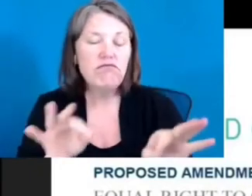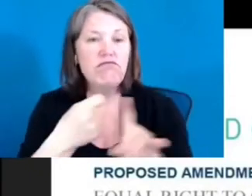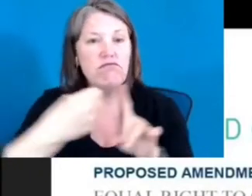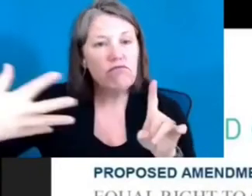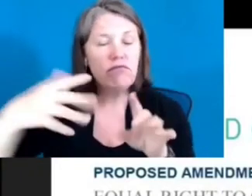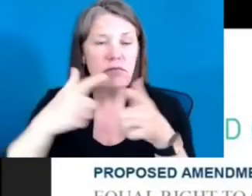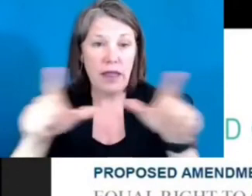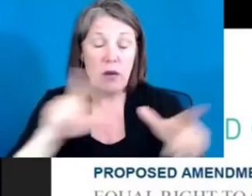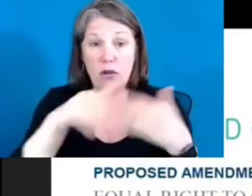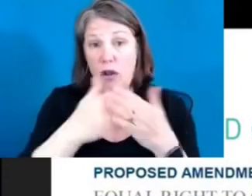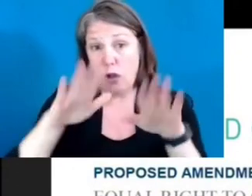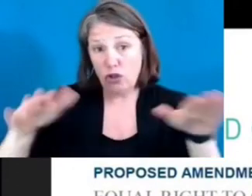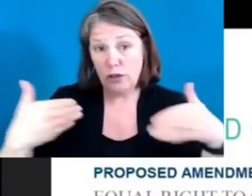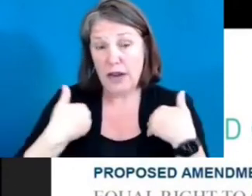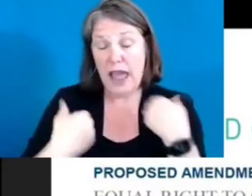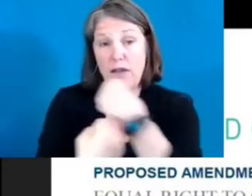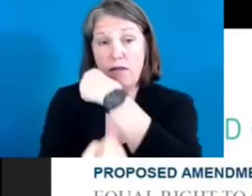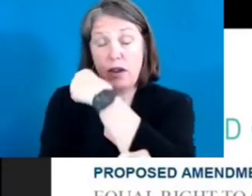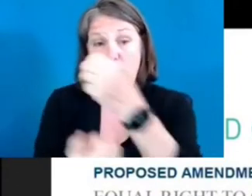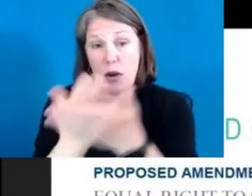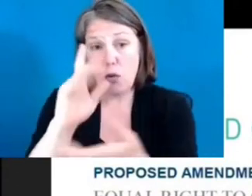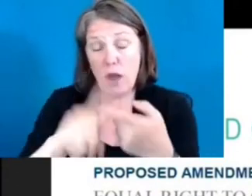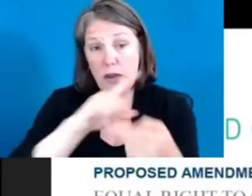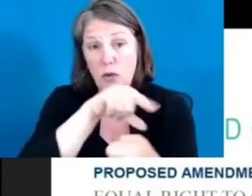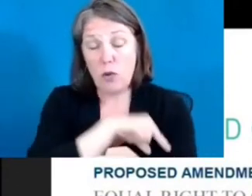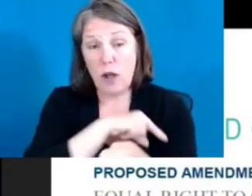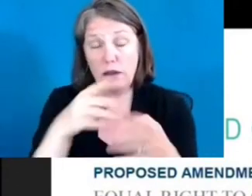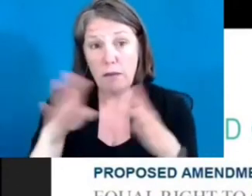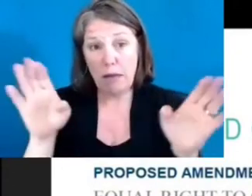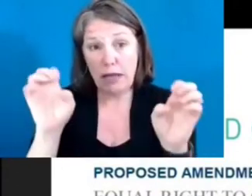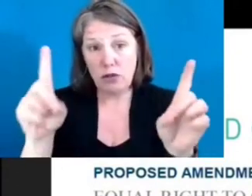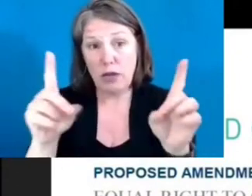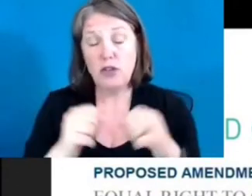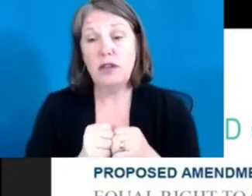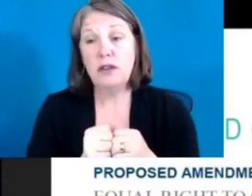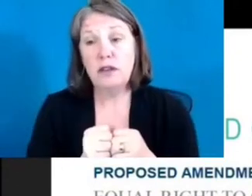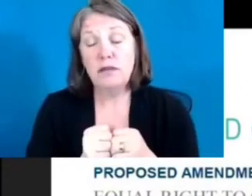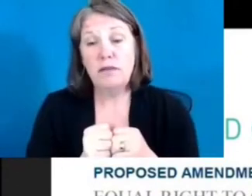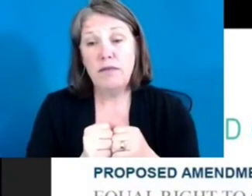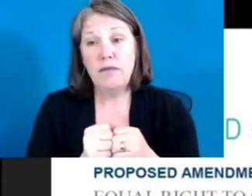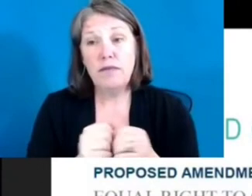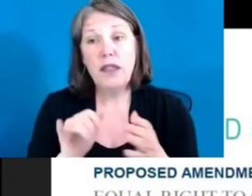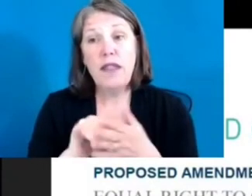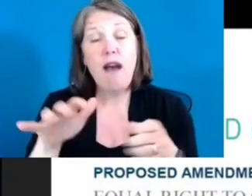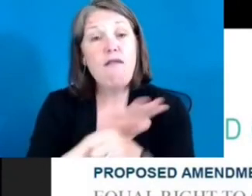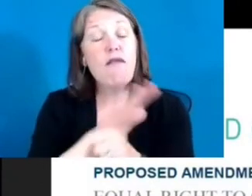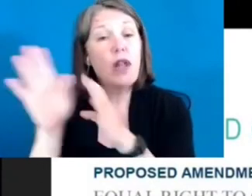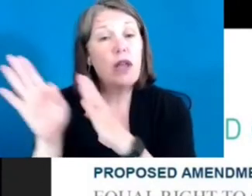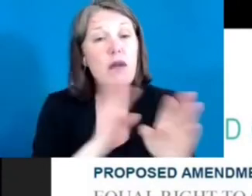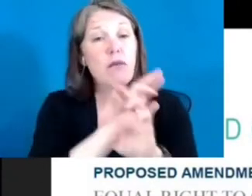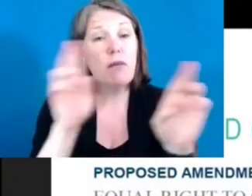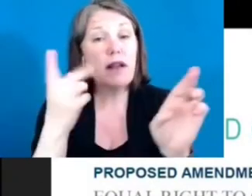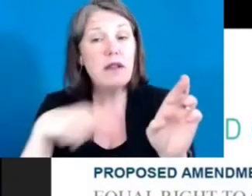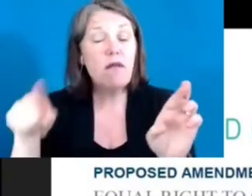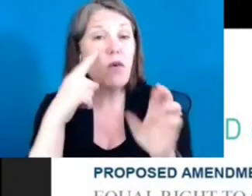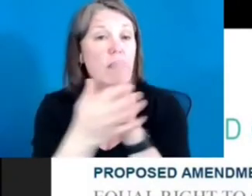quality public education that fully prepares them with the skills necessary for participation in the